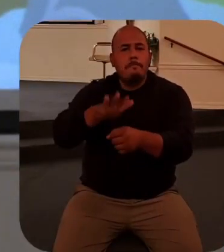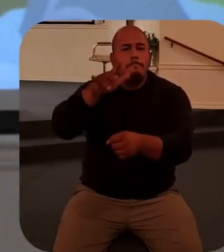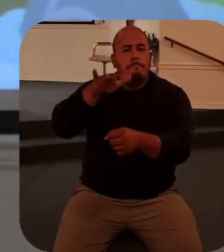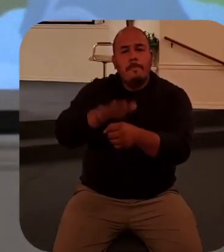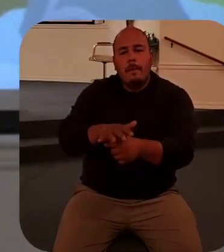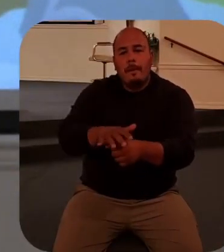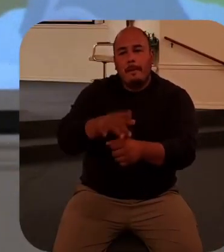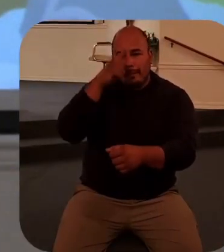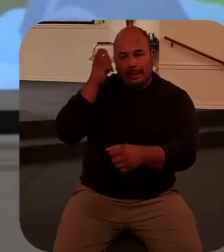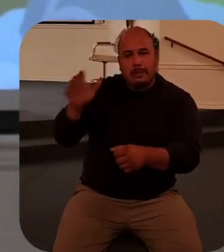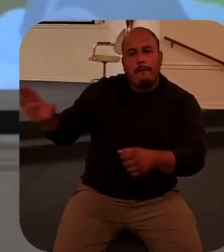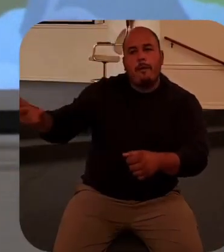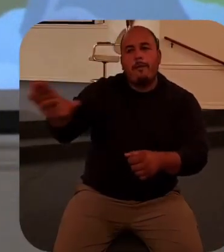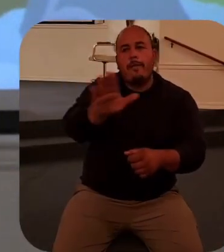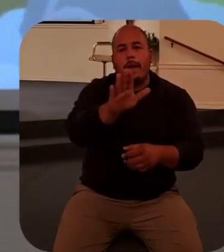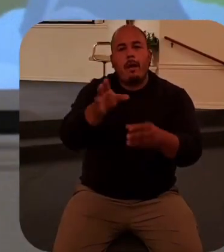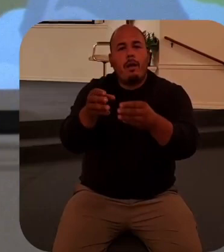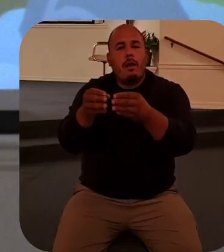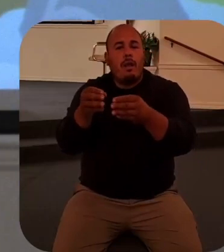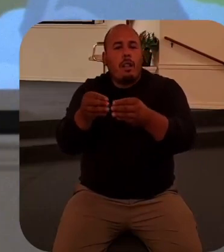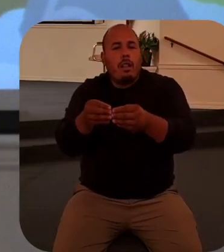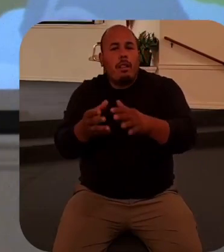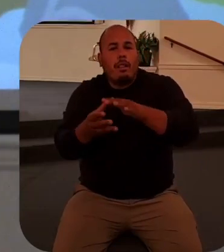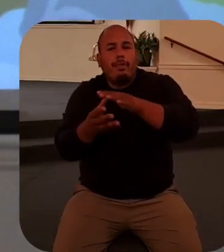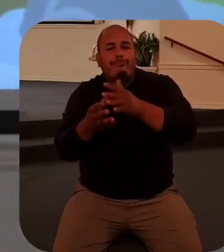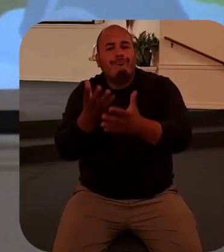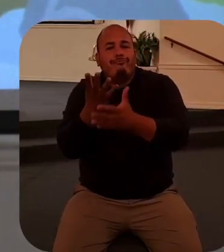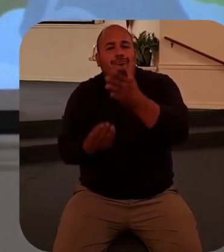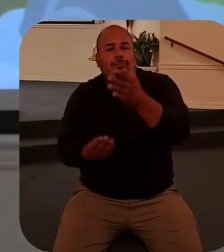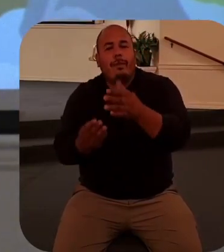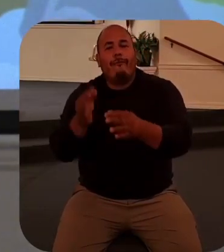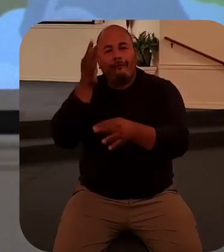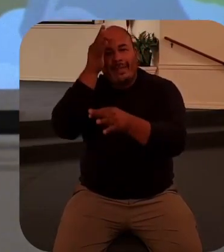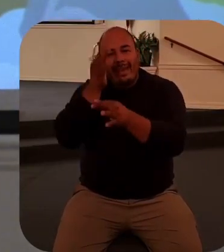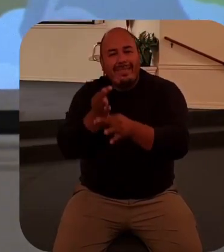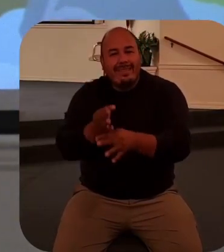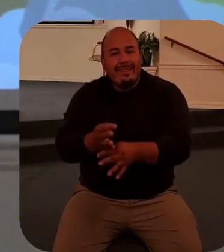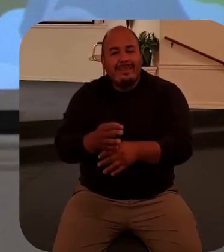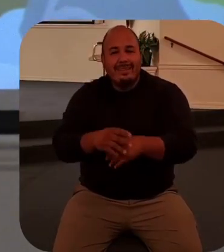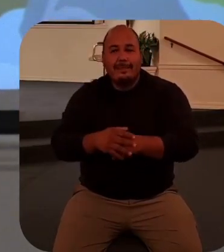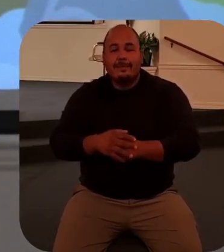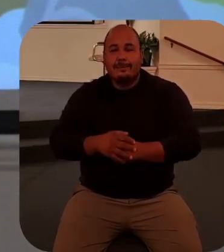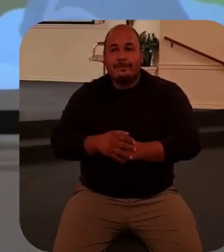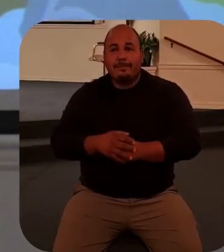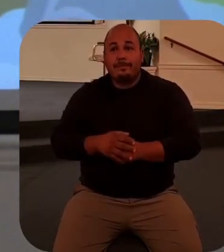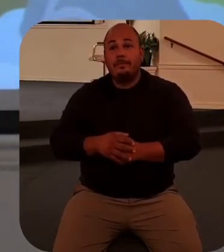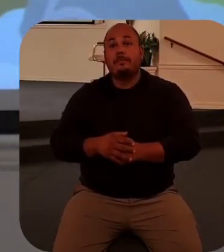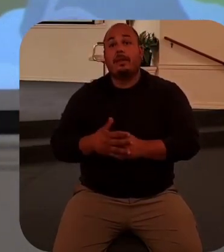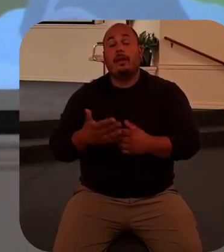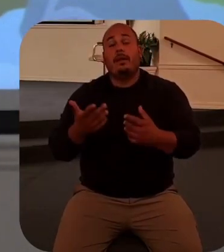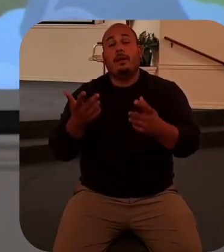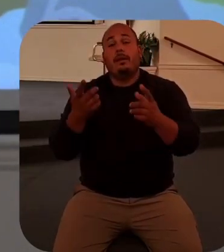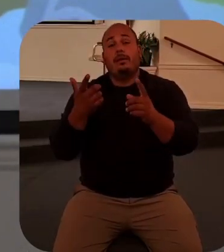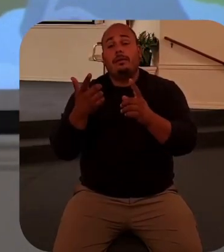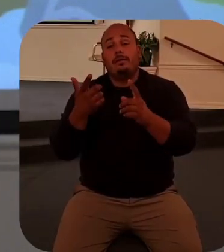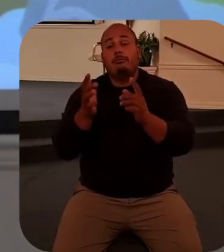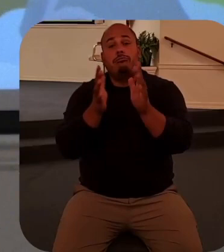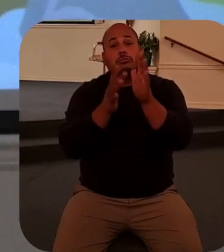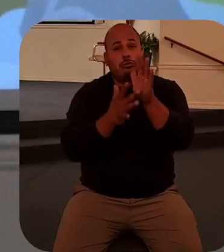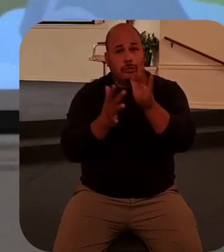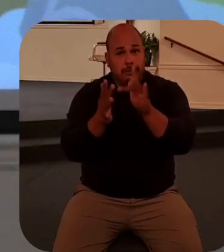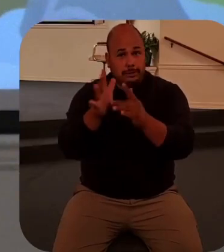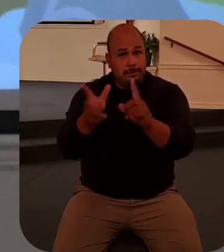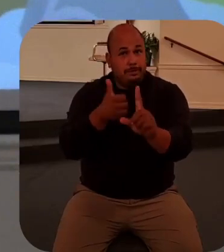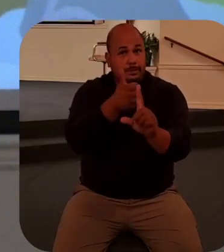once Jesus himself comes back from the dead his followers will realize that God really